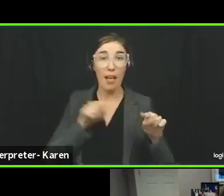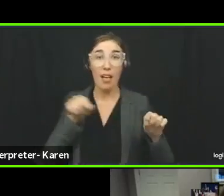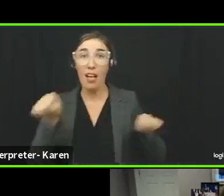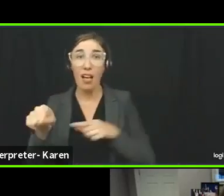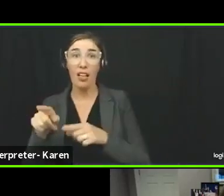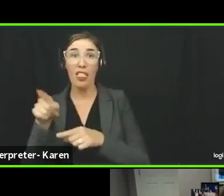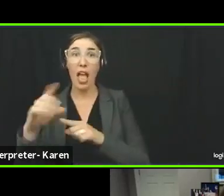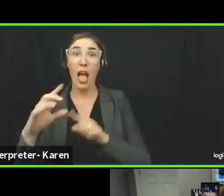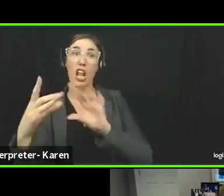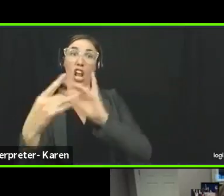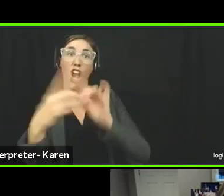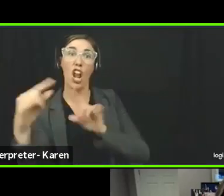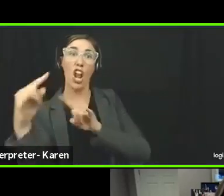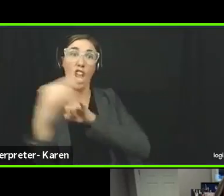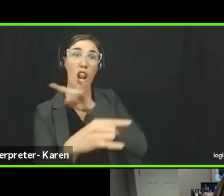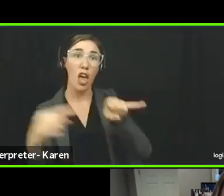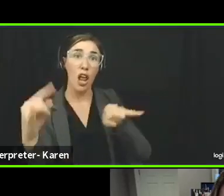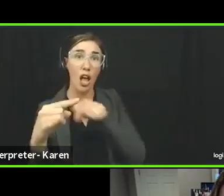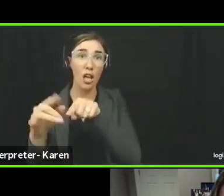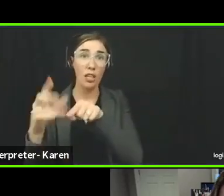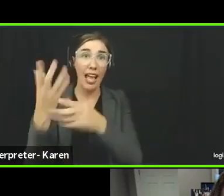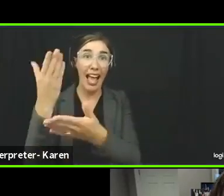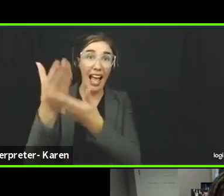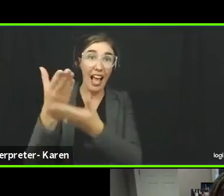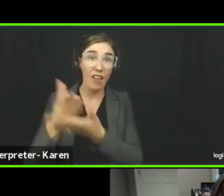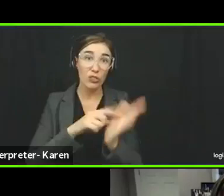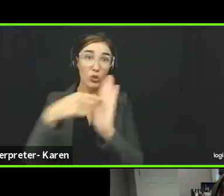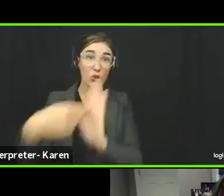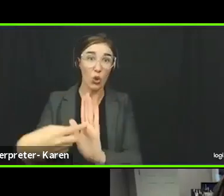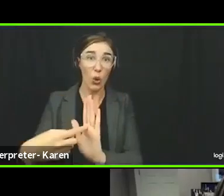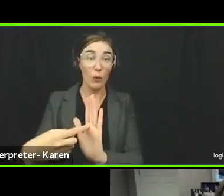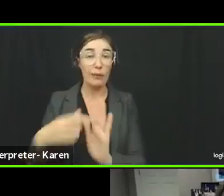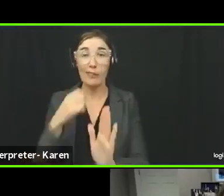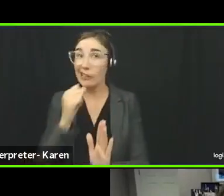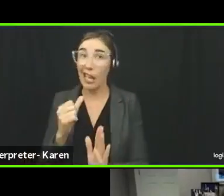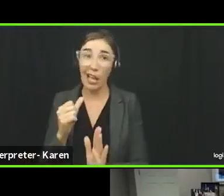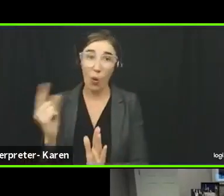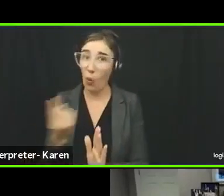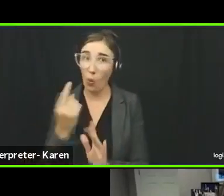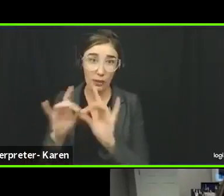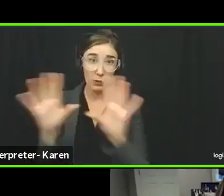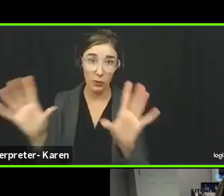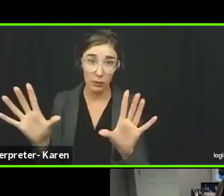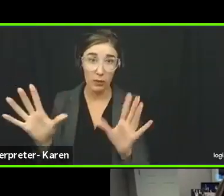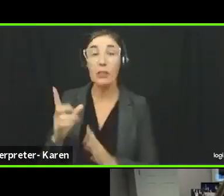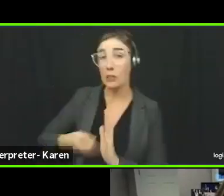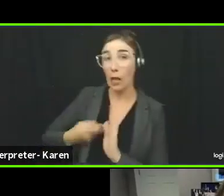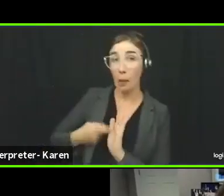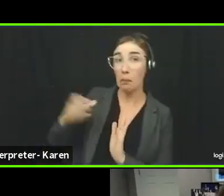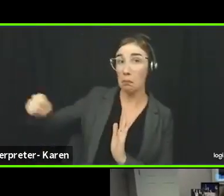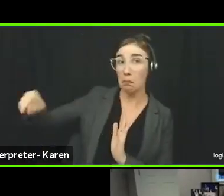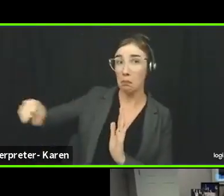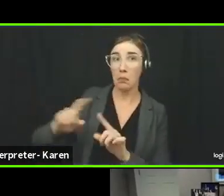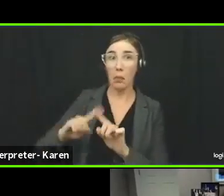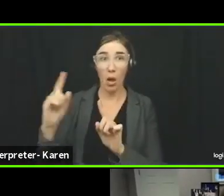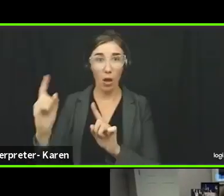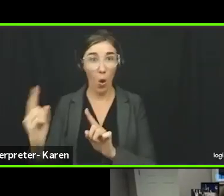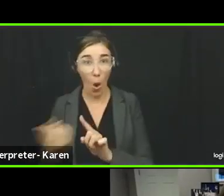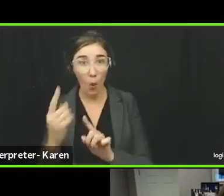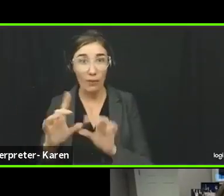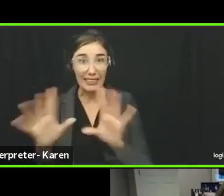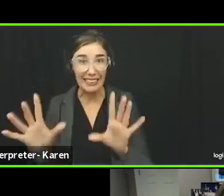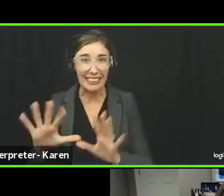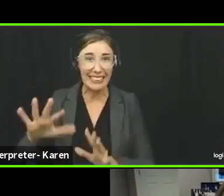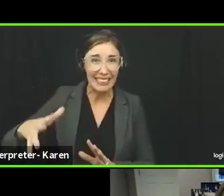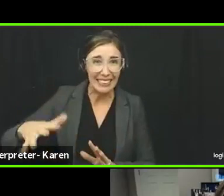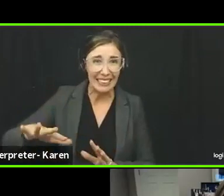that and proving that usually isn't as straightforward. Not always. I mean, it can be, but not always as straightforward as someone actually saying it. so